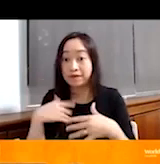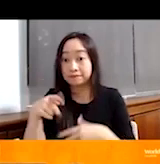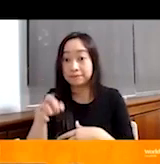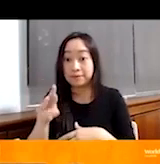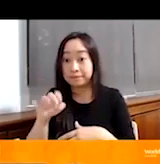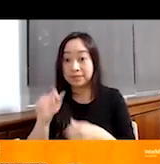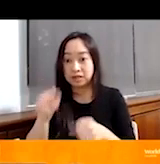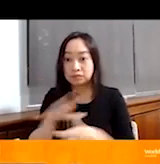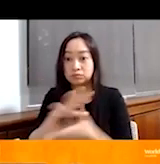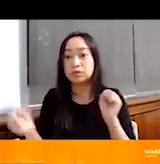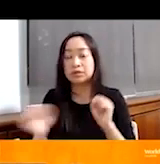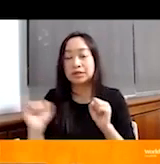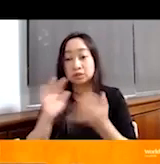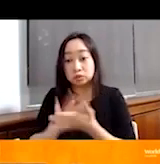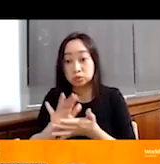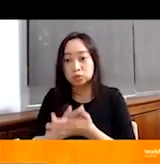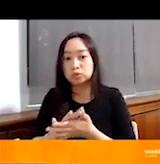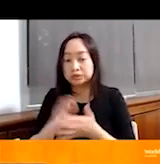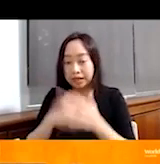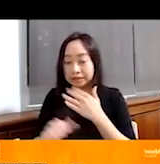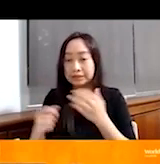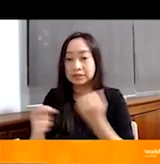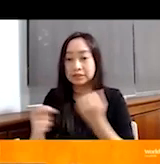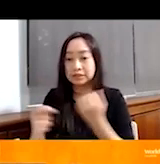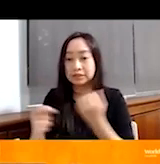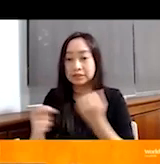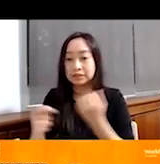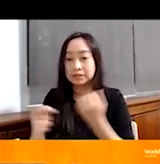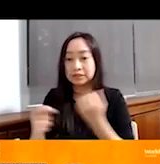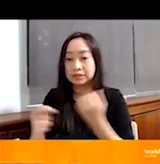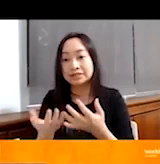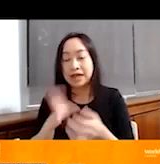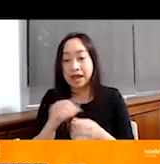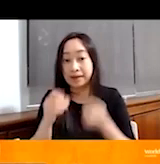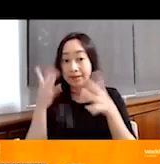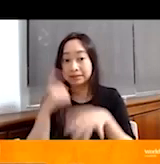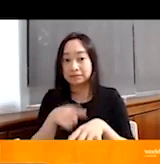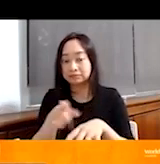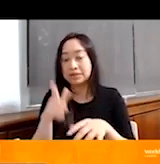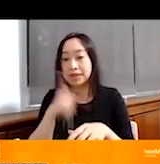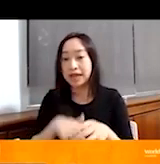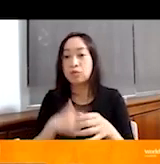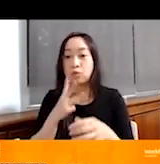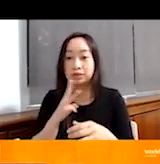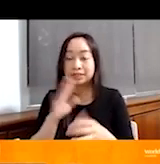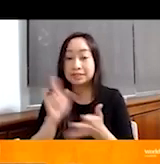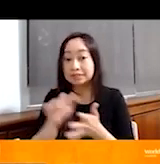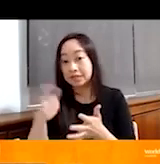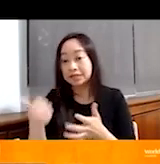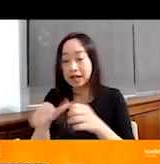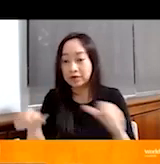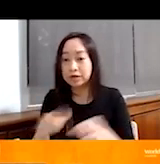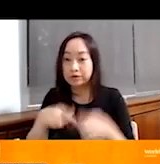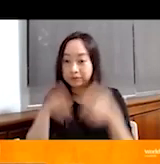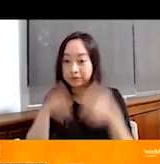There's a number of schools that are actually under threat of demolition. And a lot of times, backwater. So that's another big area that we focus